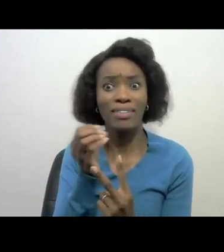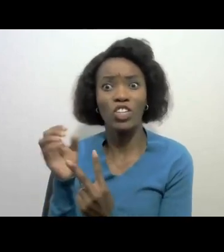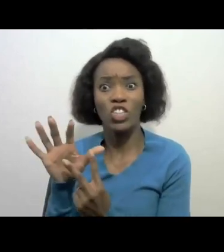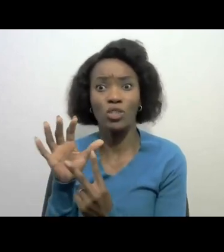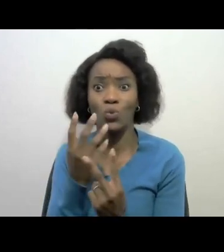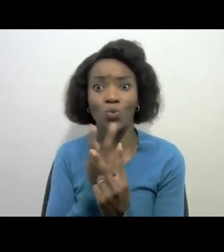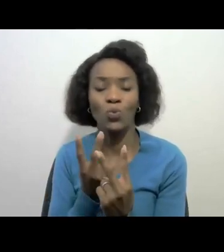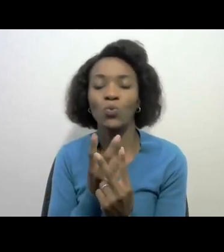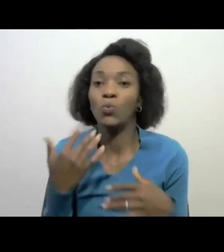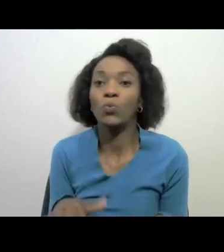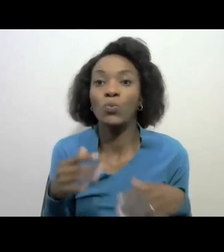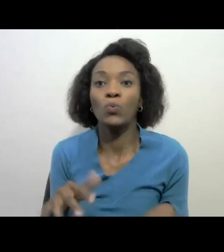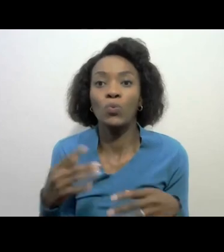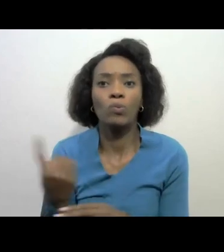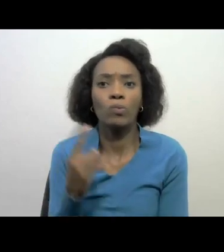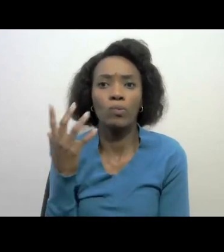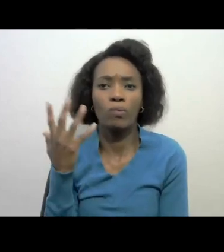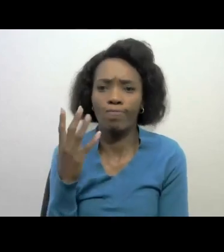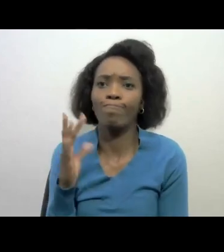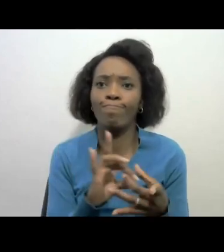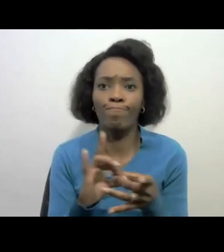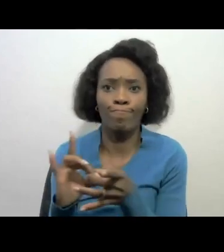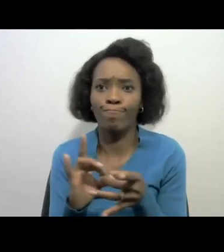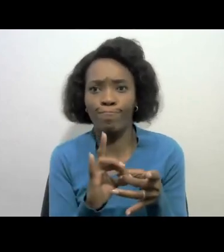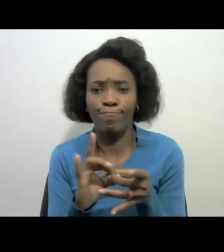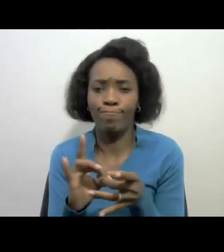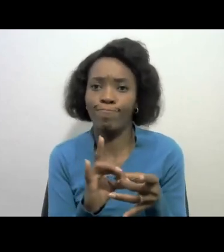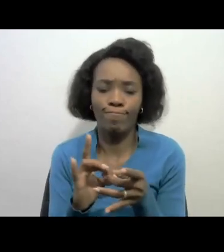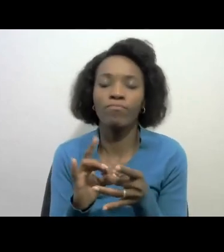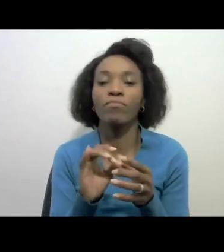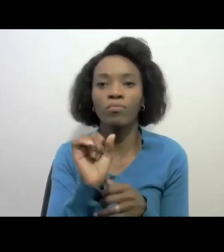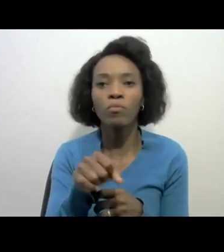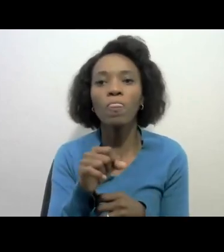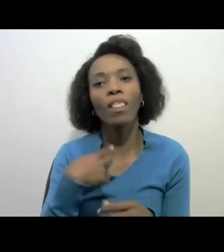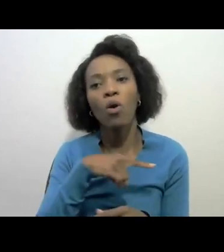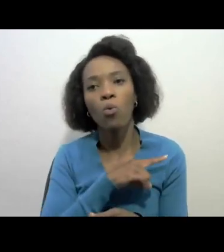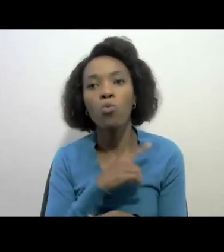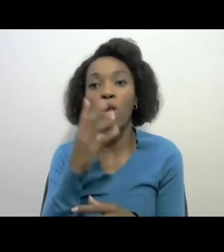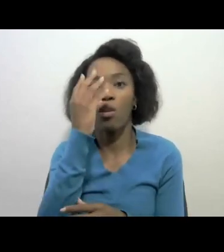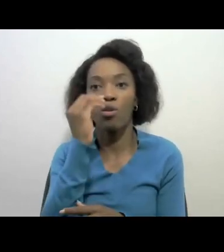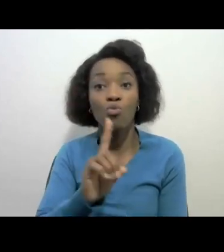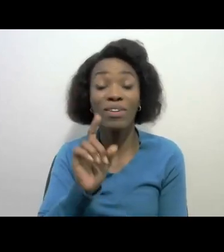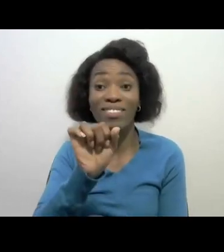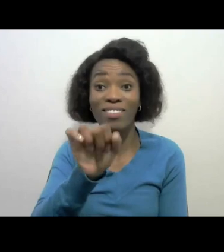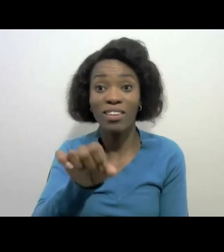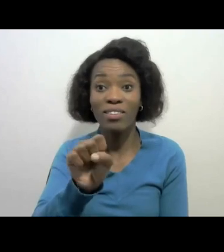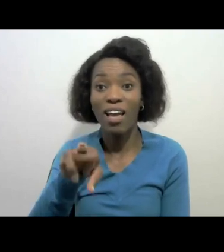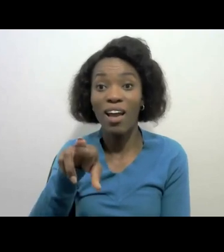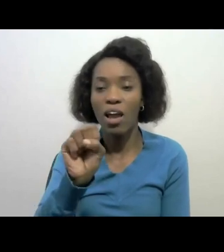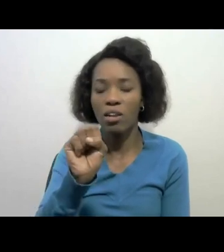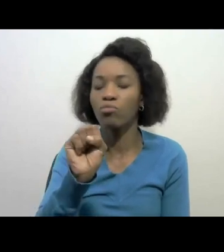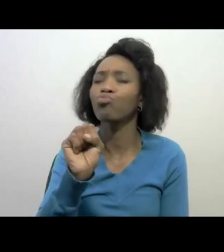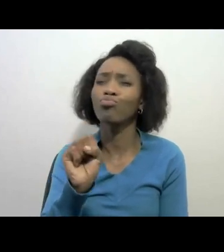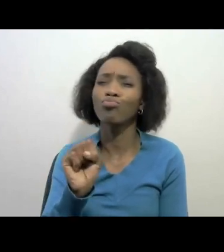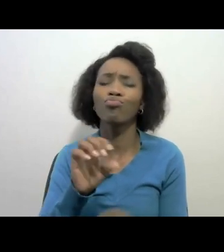they go together and and think what we are taking out of this is that SARS is a caring organization